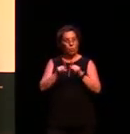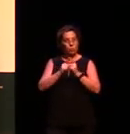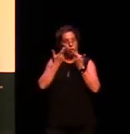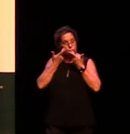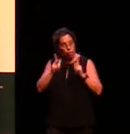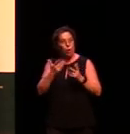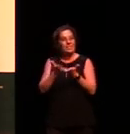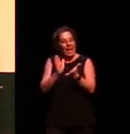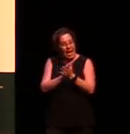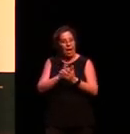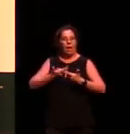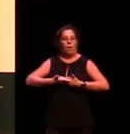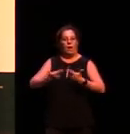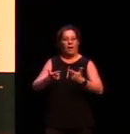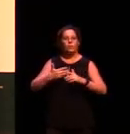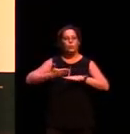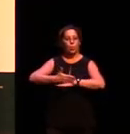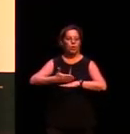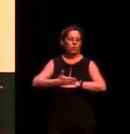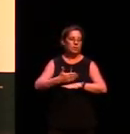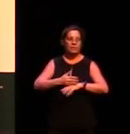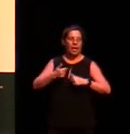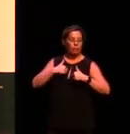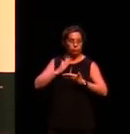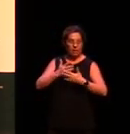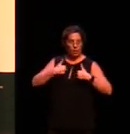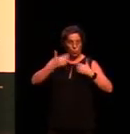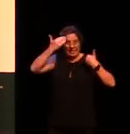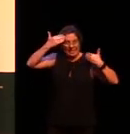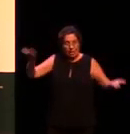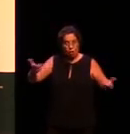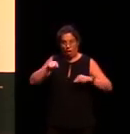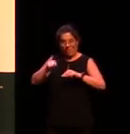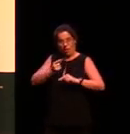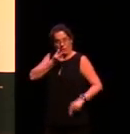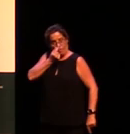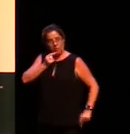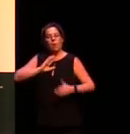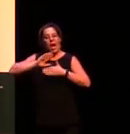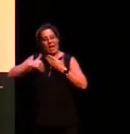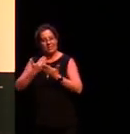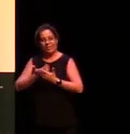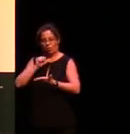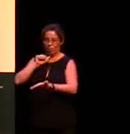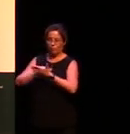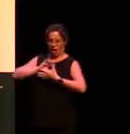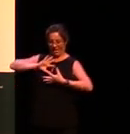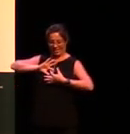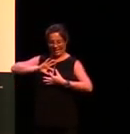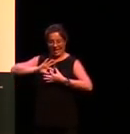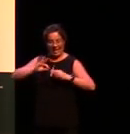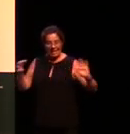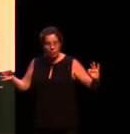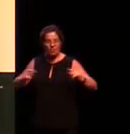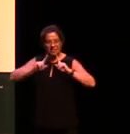about how languages can work and it's something that we didn't realise was possible until the right linguists started working on these languages